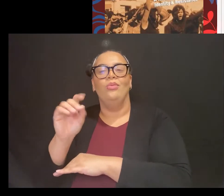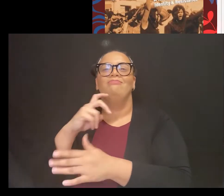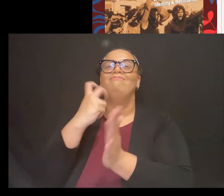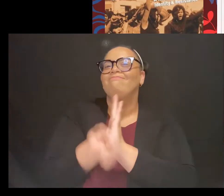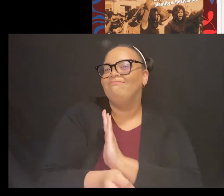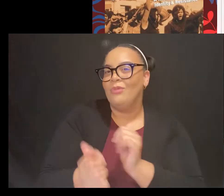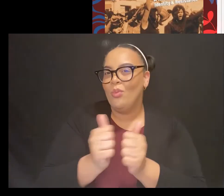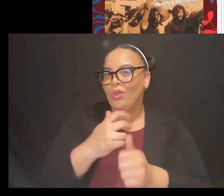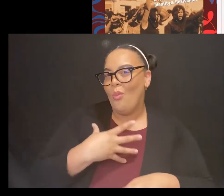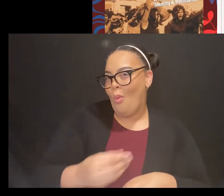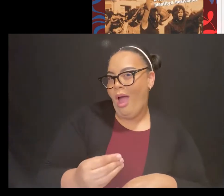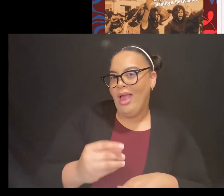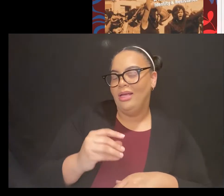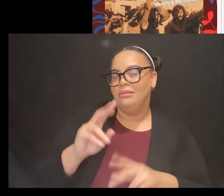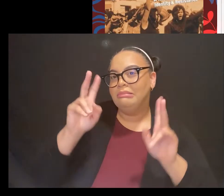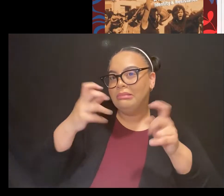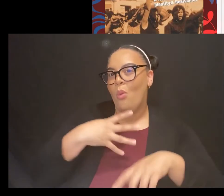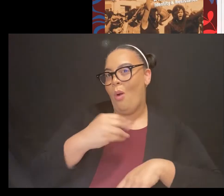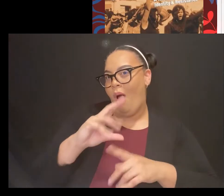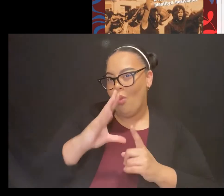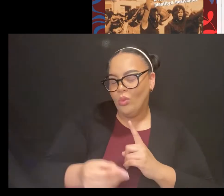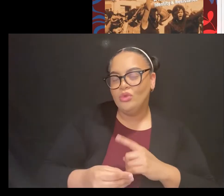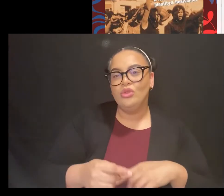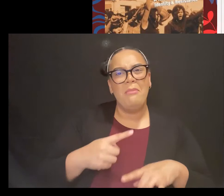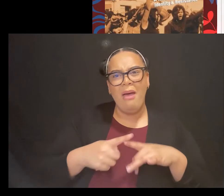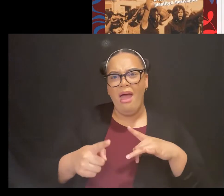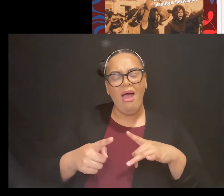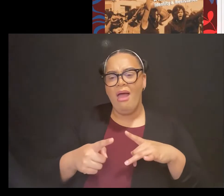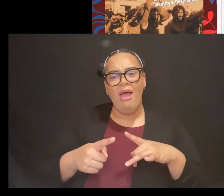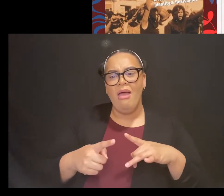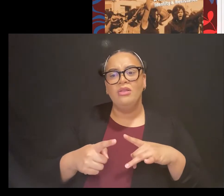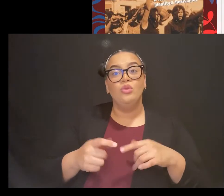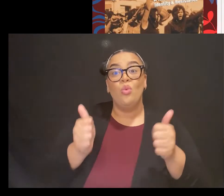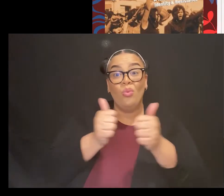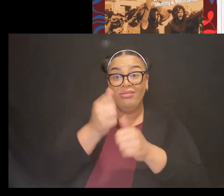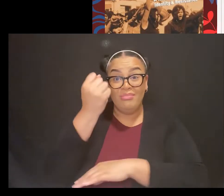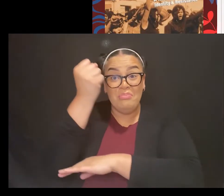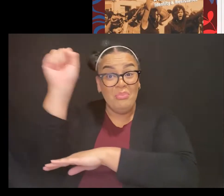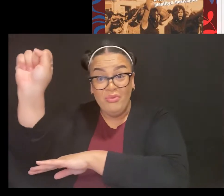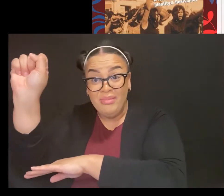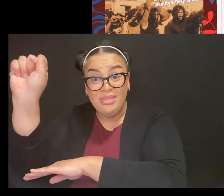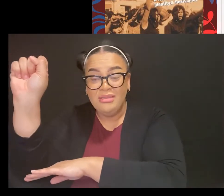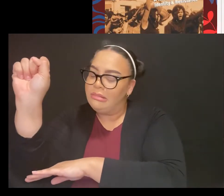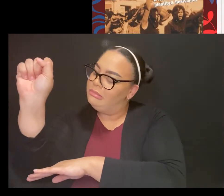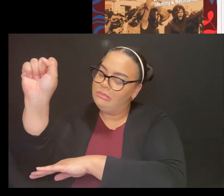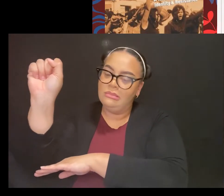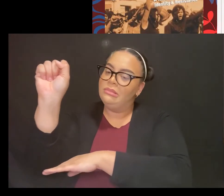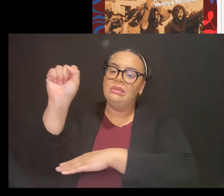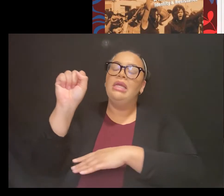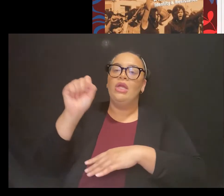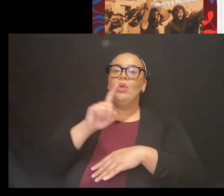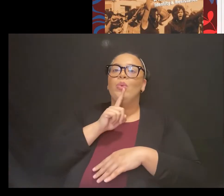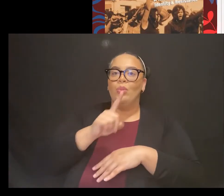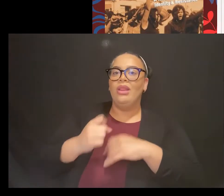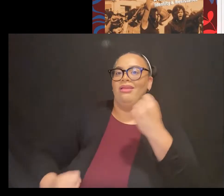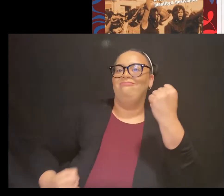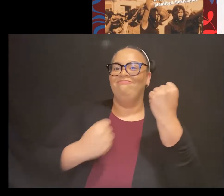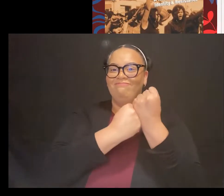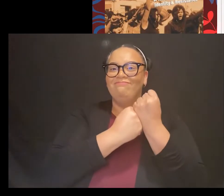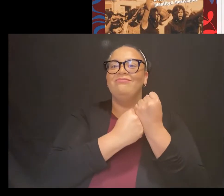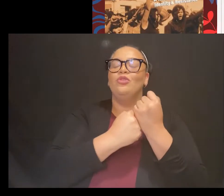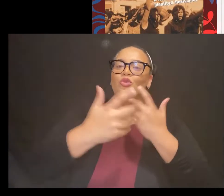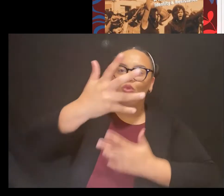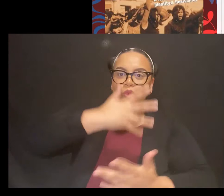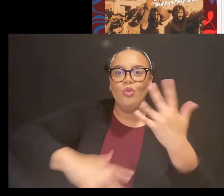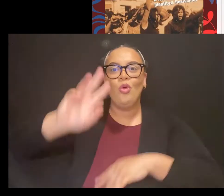happened with El Movimiento, the Chicano movement, it advocated social and political empowerment through cultural nationalism.